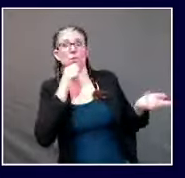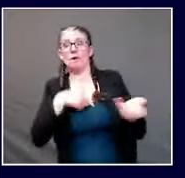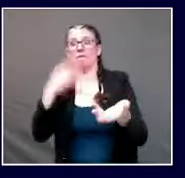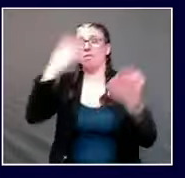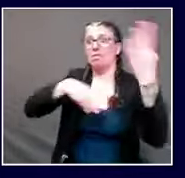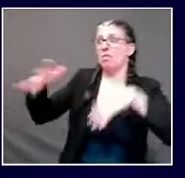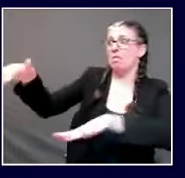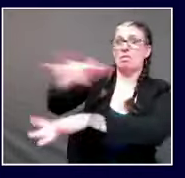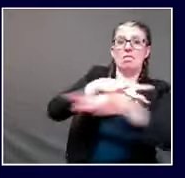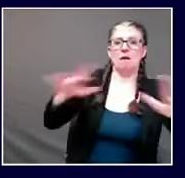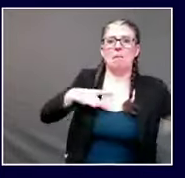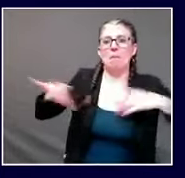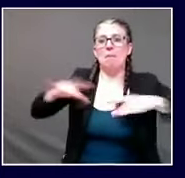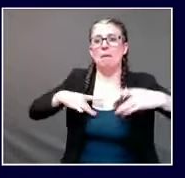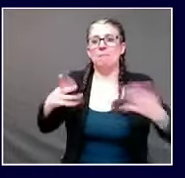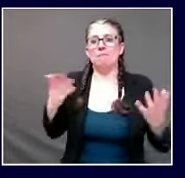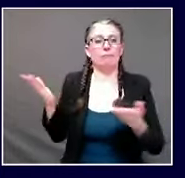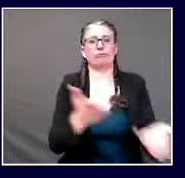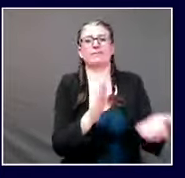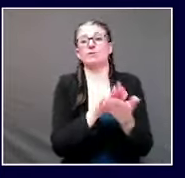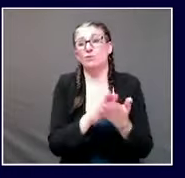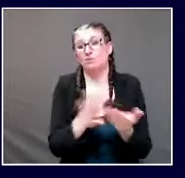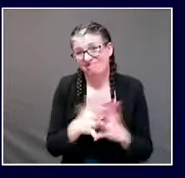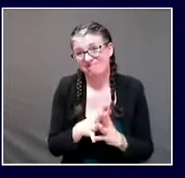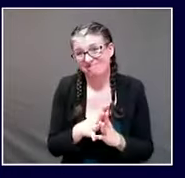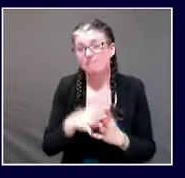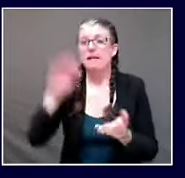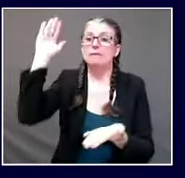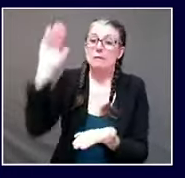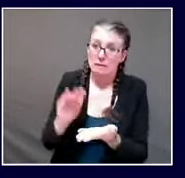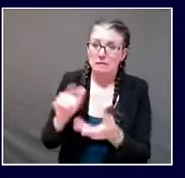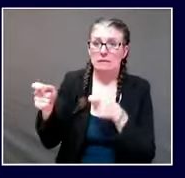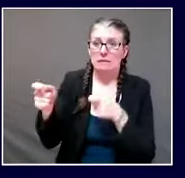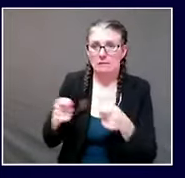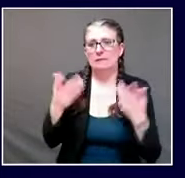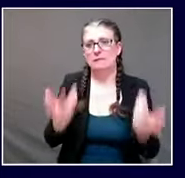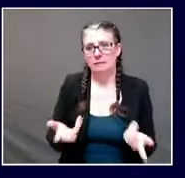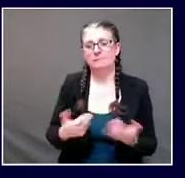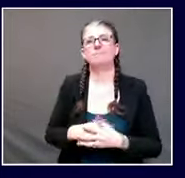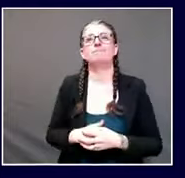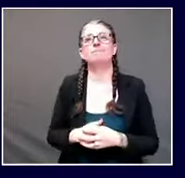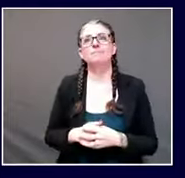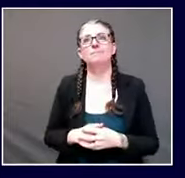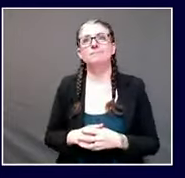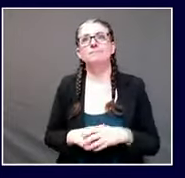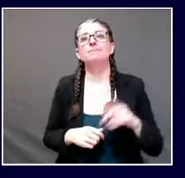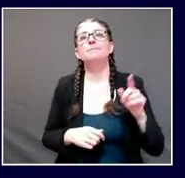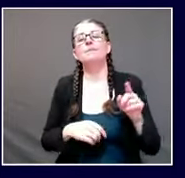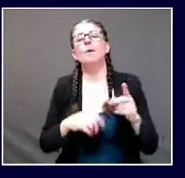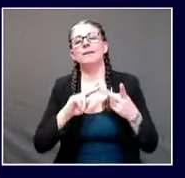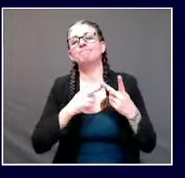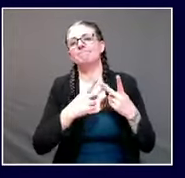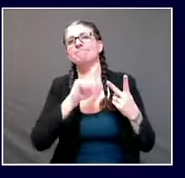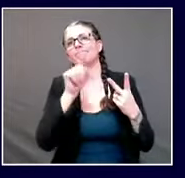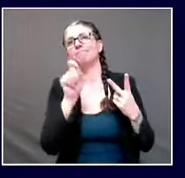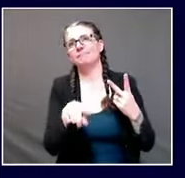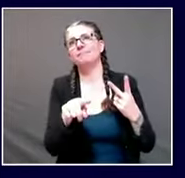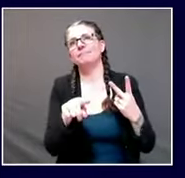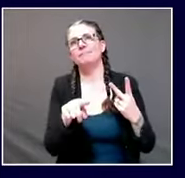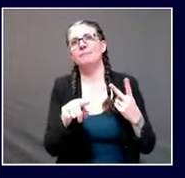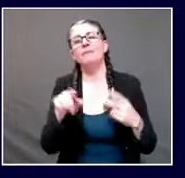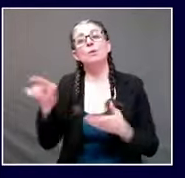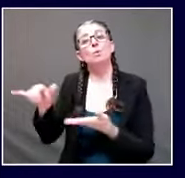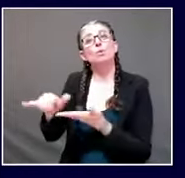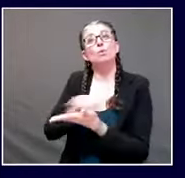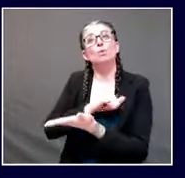uh my next question is about an article the new york times recently wrote um they reported that uh household gatherings are